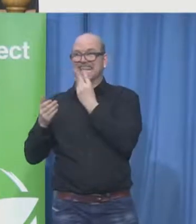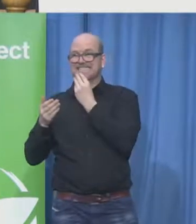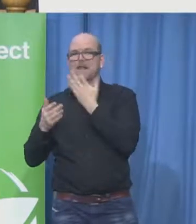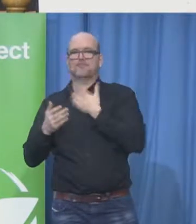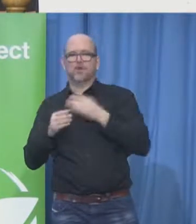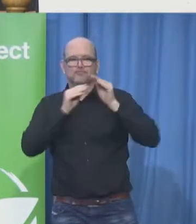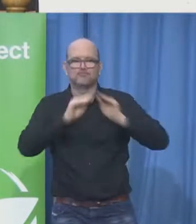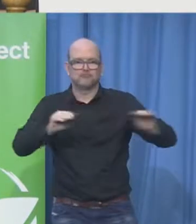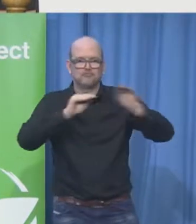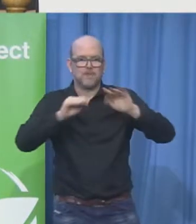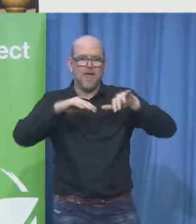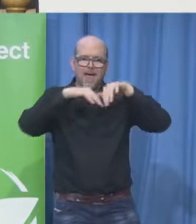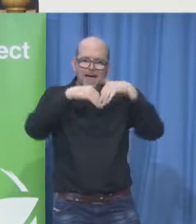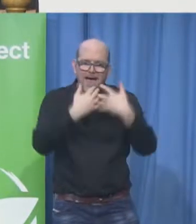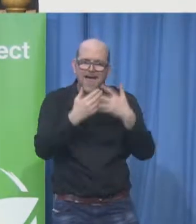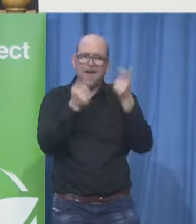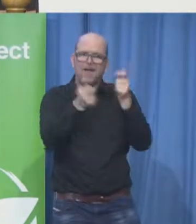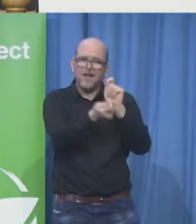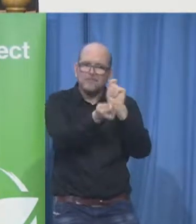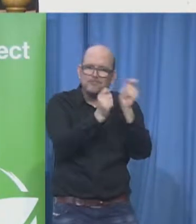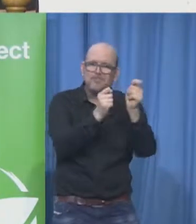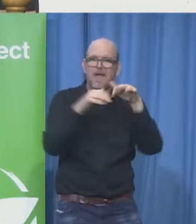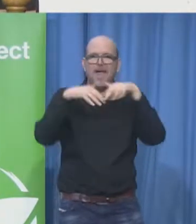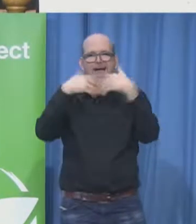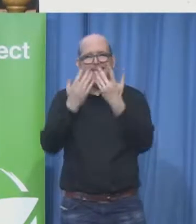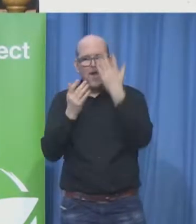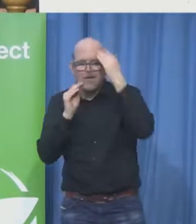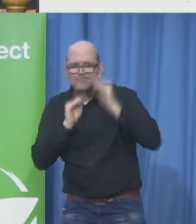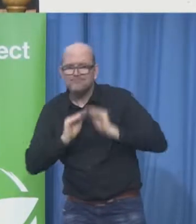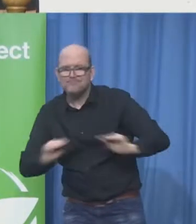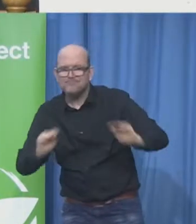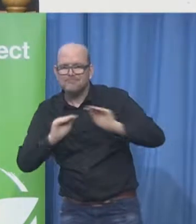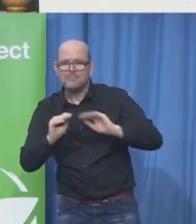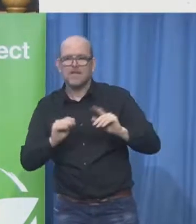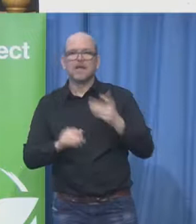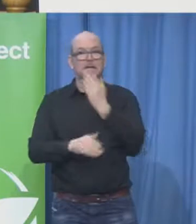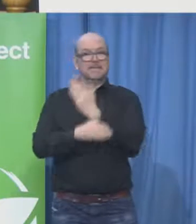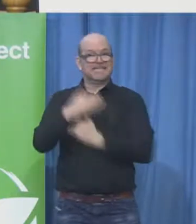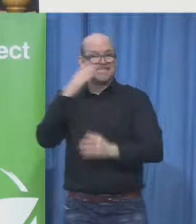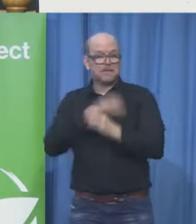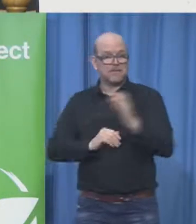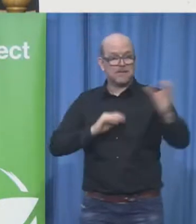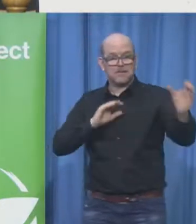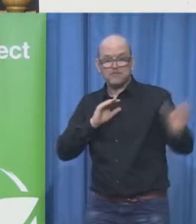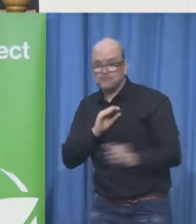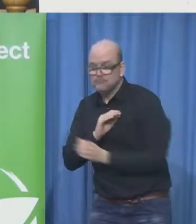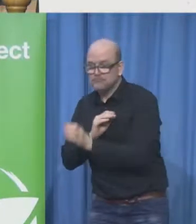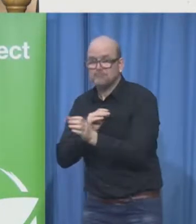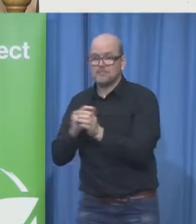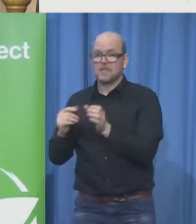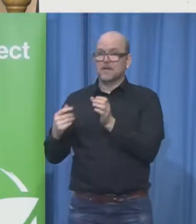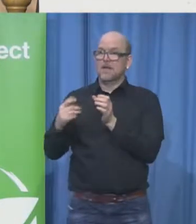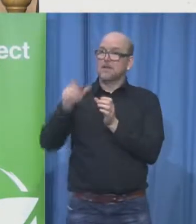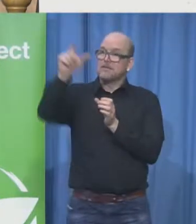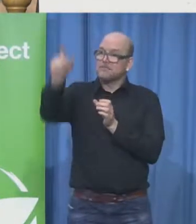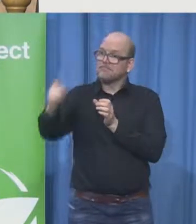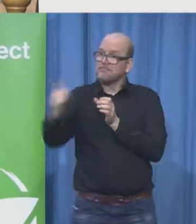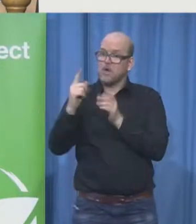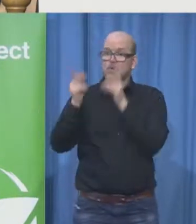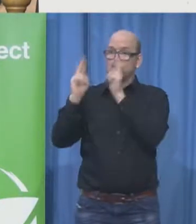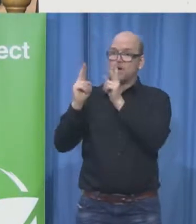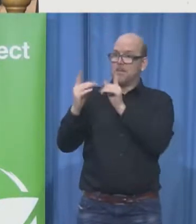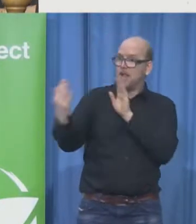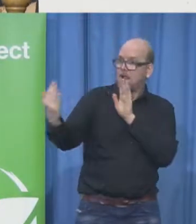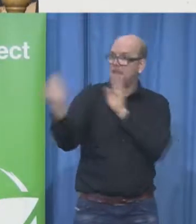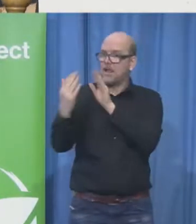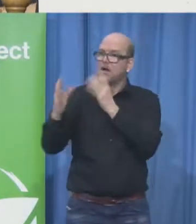and as one bus driver once told me in the past every blind person that came on the bus I just saw the disability he's blind